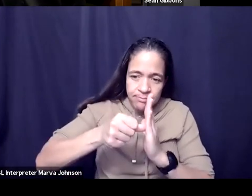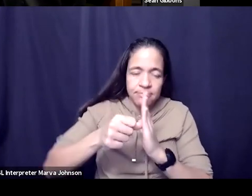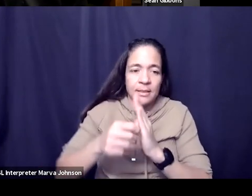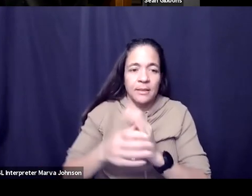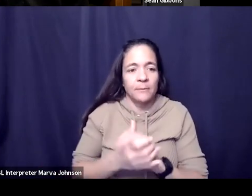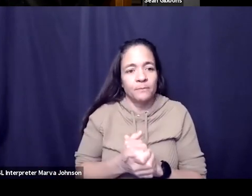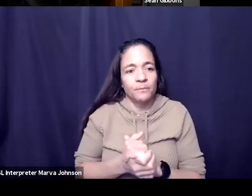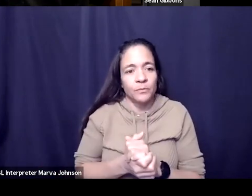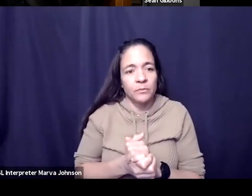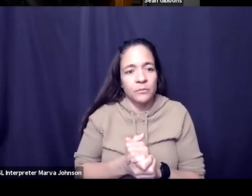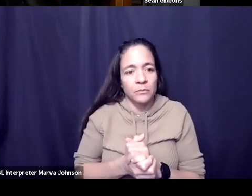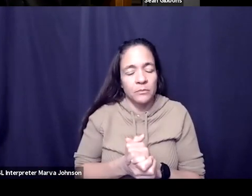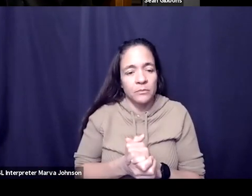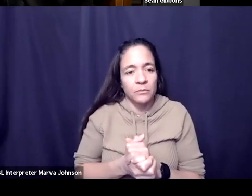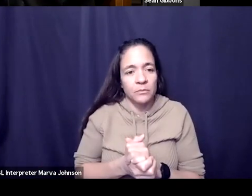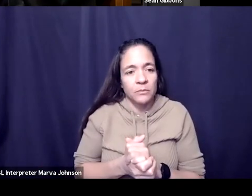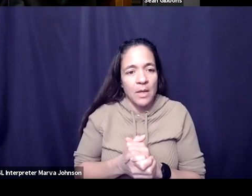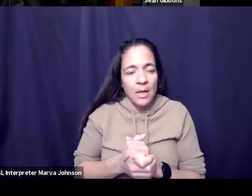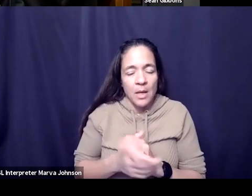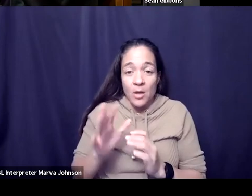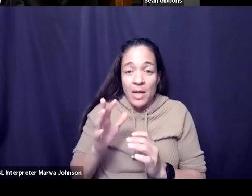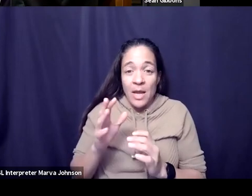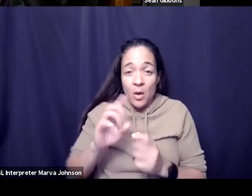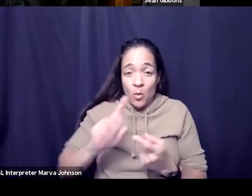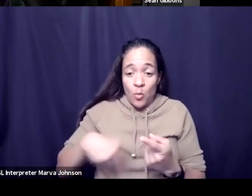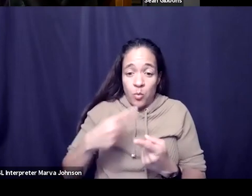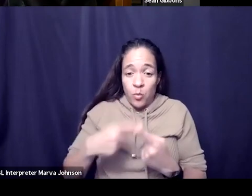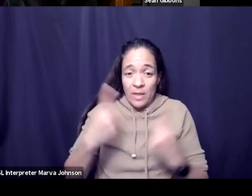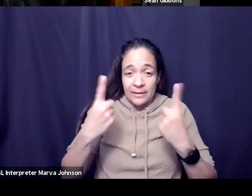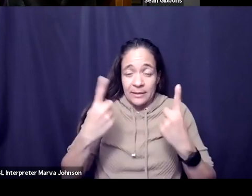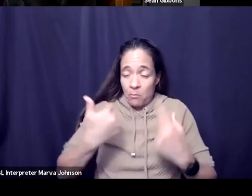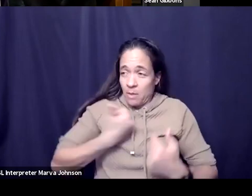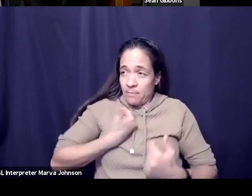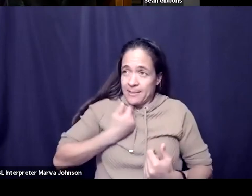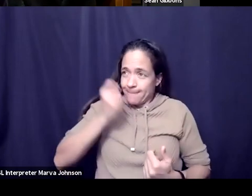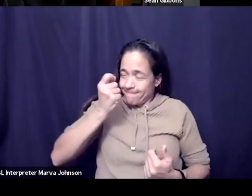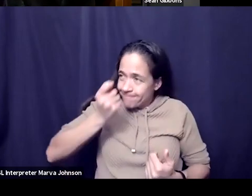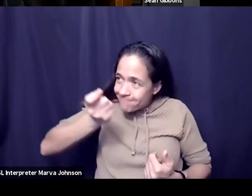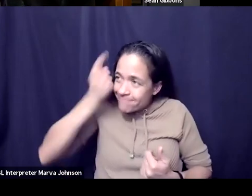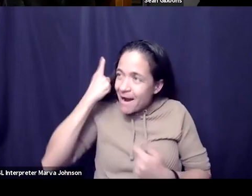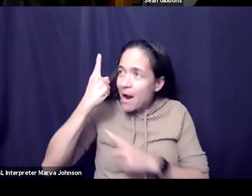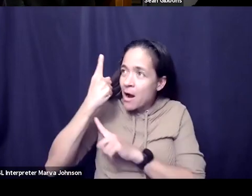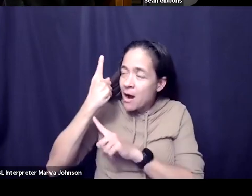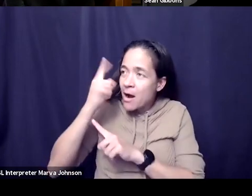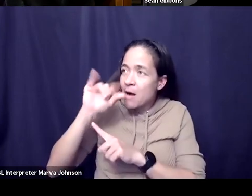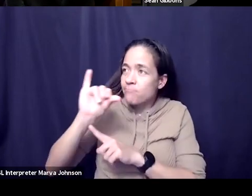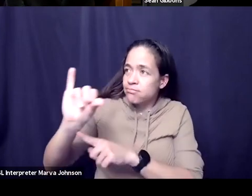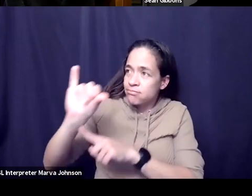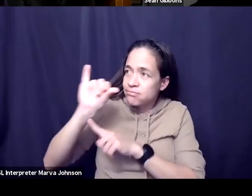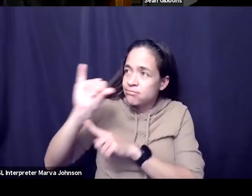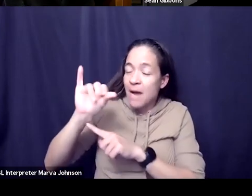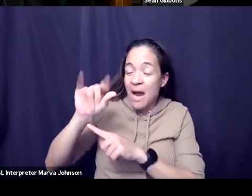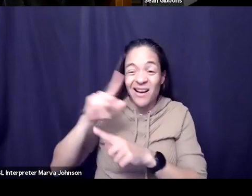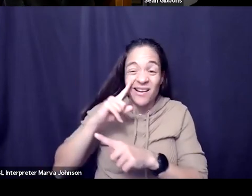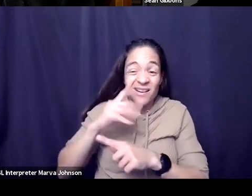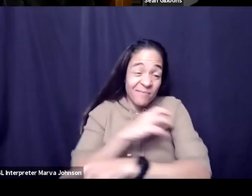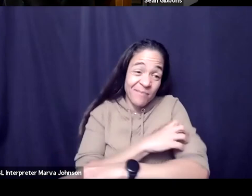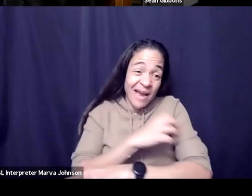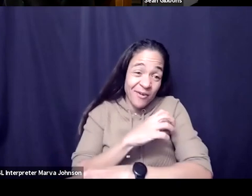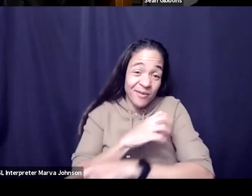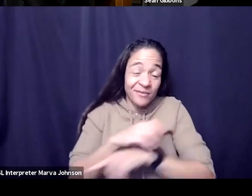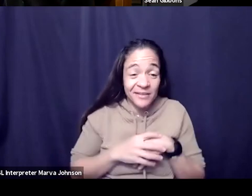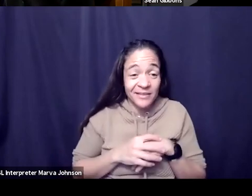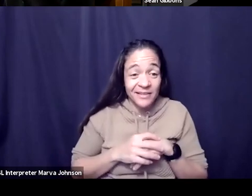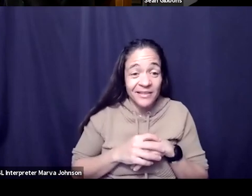personal epiphanies the the beauty of i think a lot of the types of communities we're talking about right